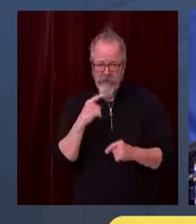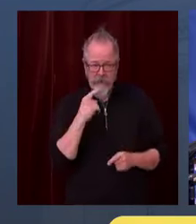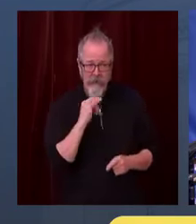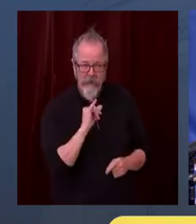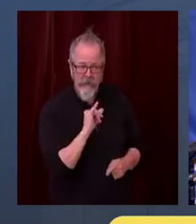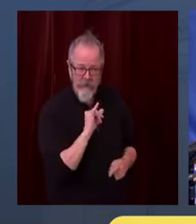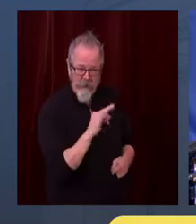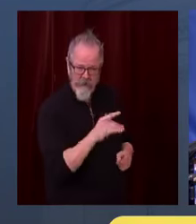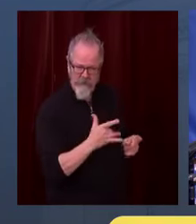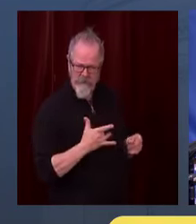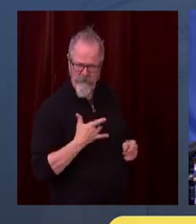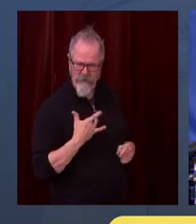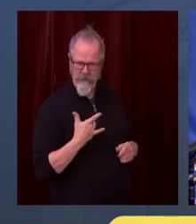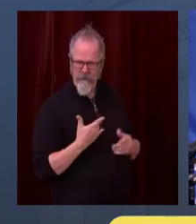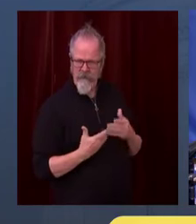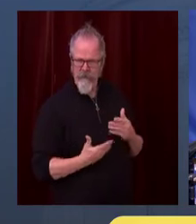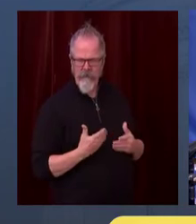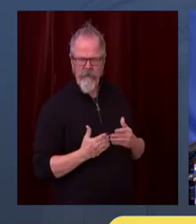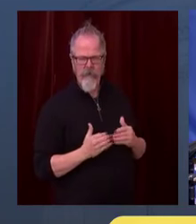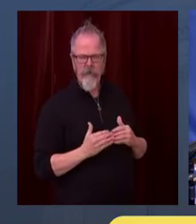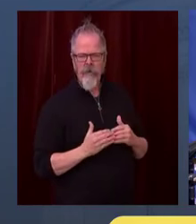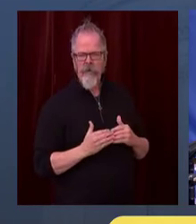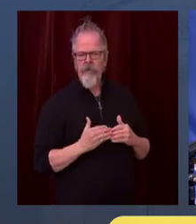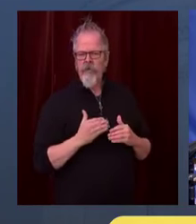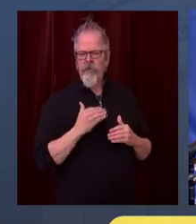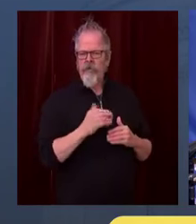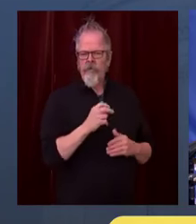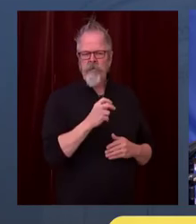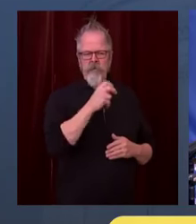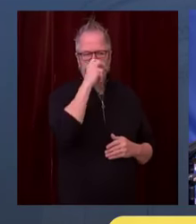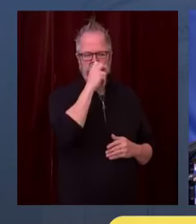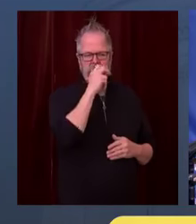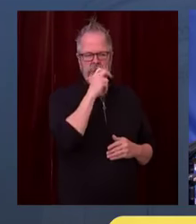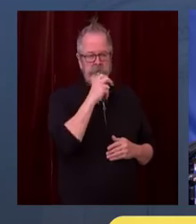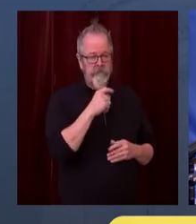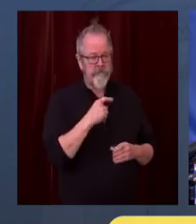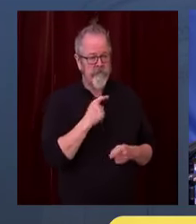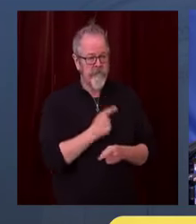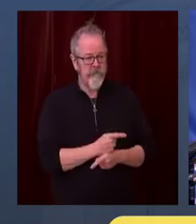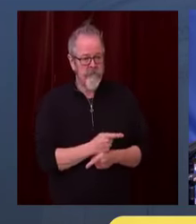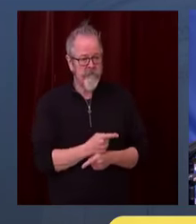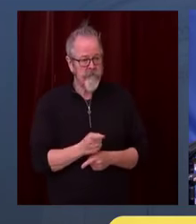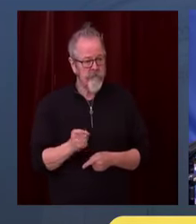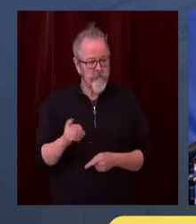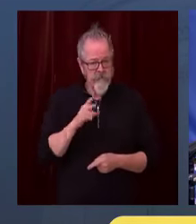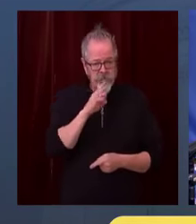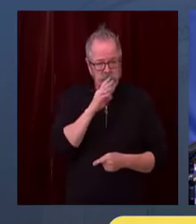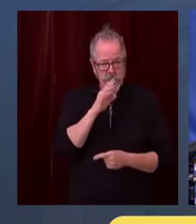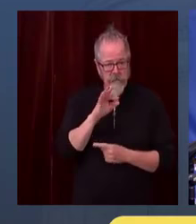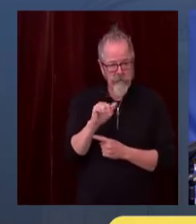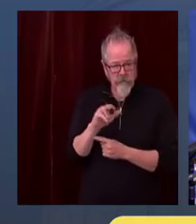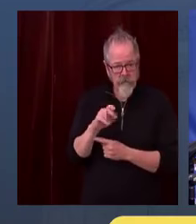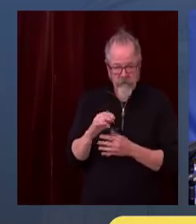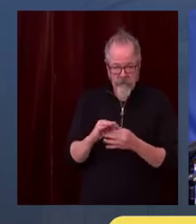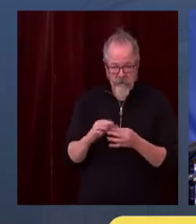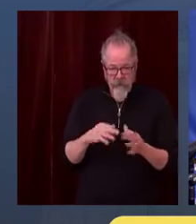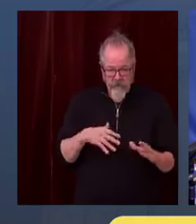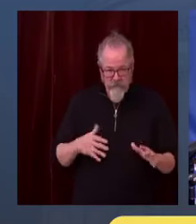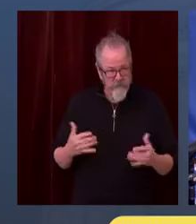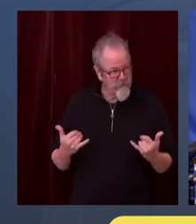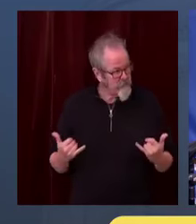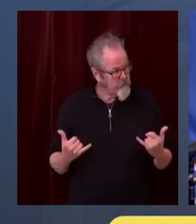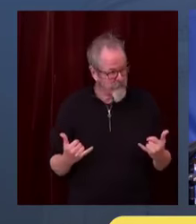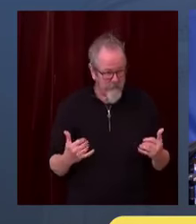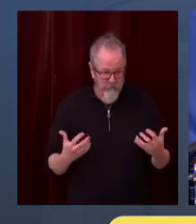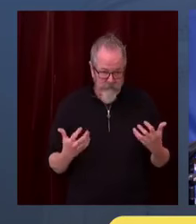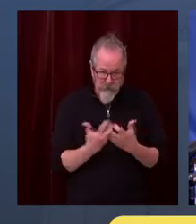resolute, and I know we will continue to be vigilant because of this. And when you think about this, there is something that, you know, we should